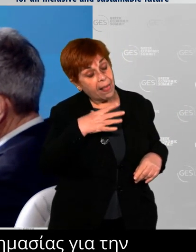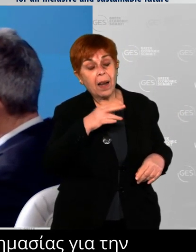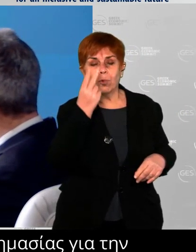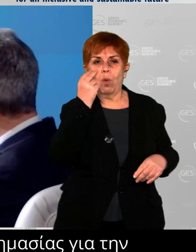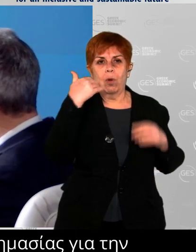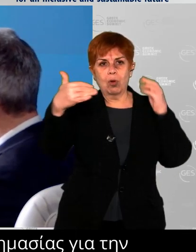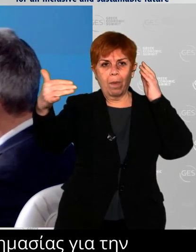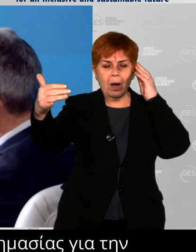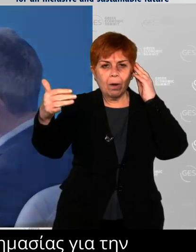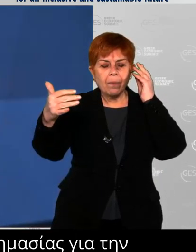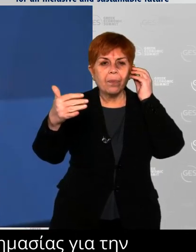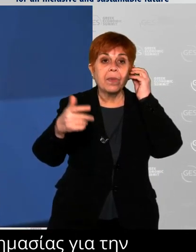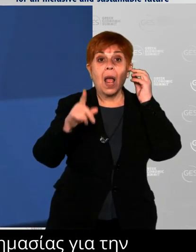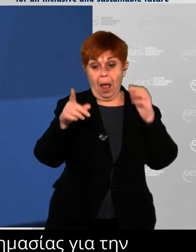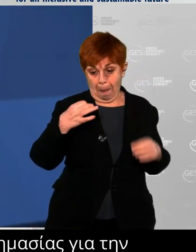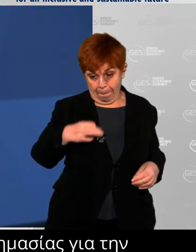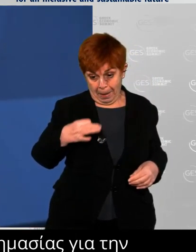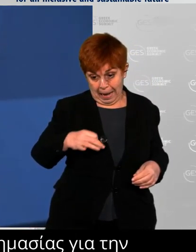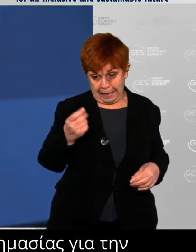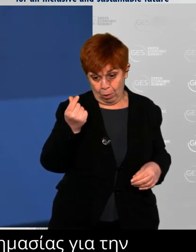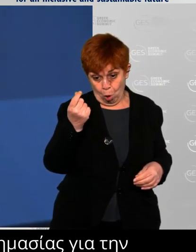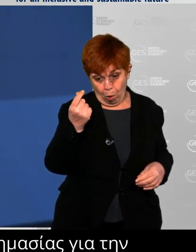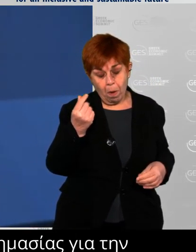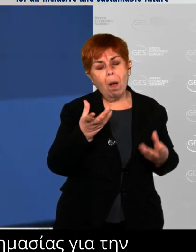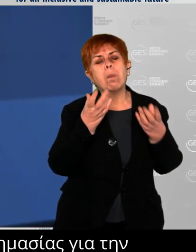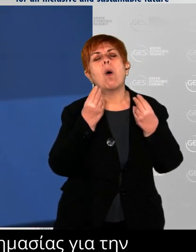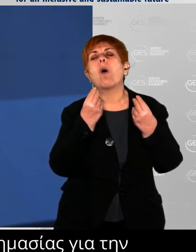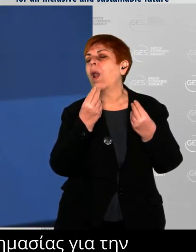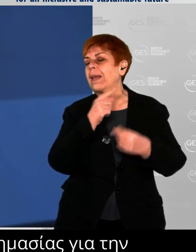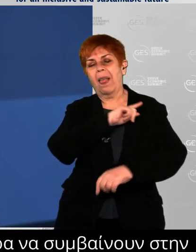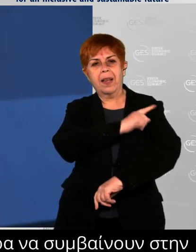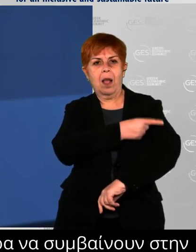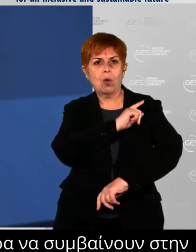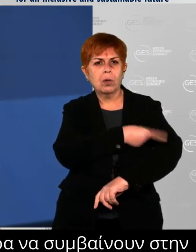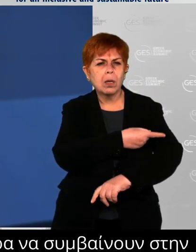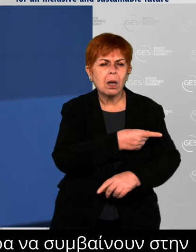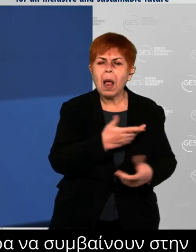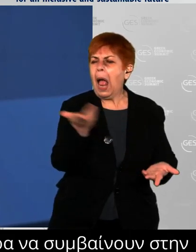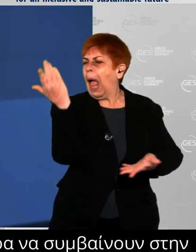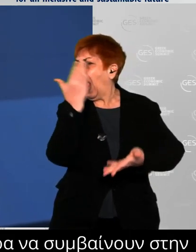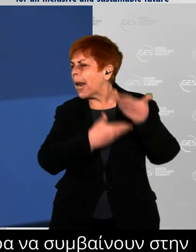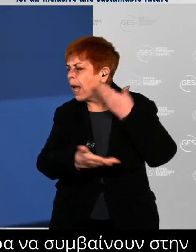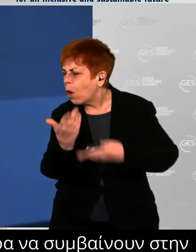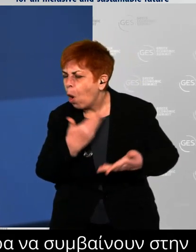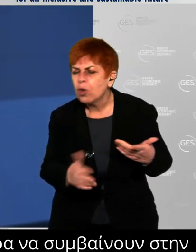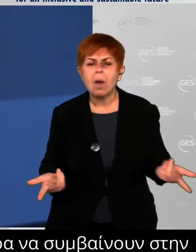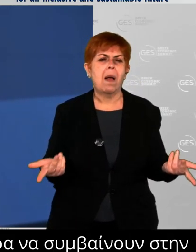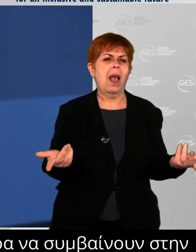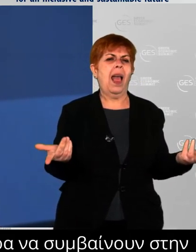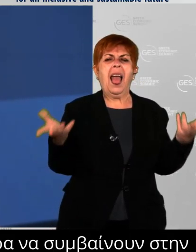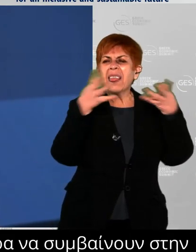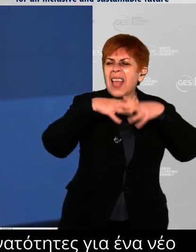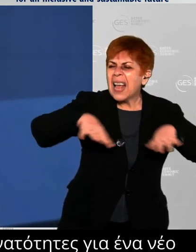In the green economy area, there's so much possibility for renewables, for interconnection of electricity grids.